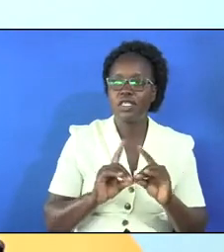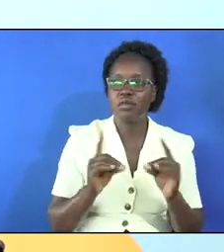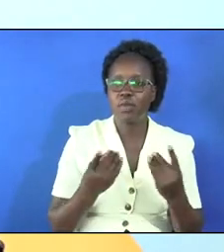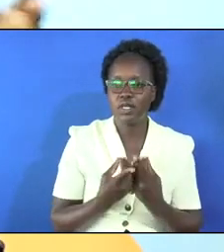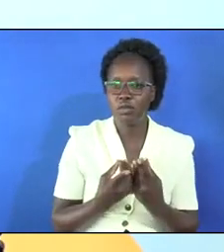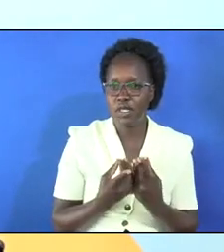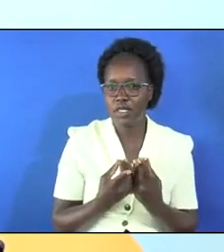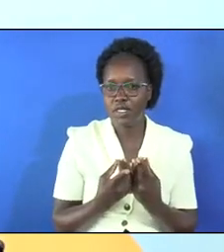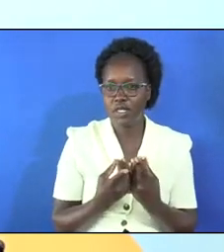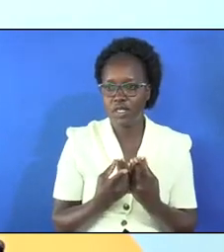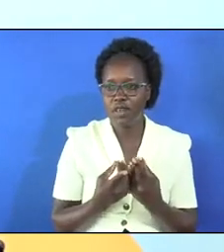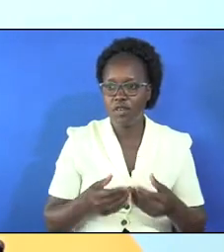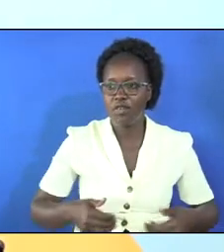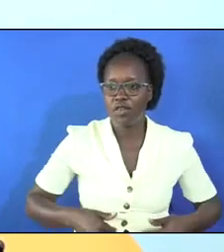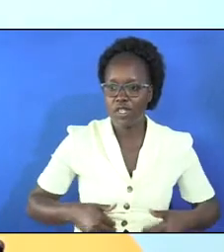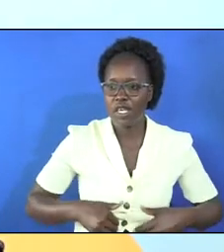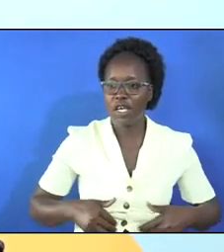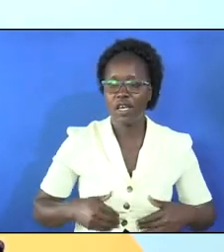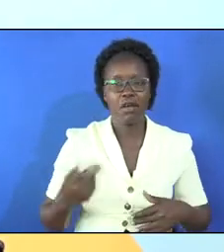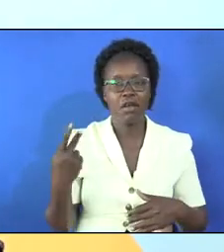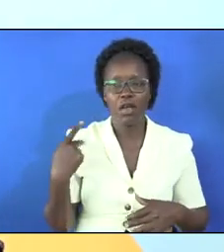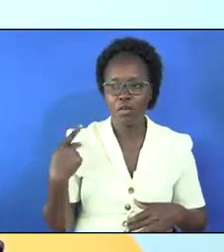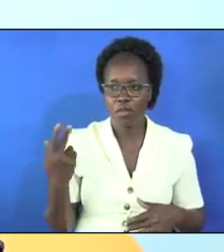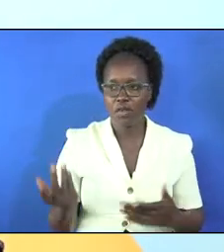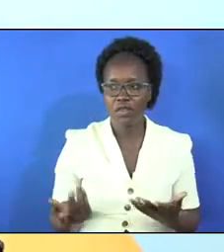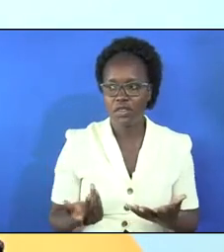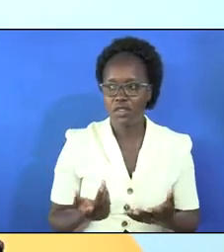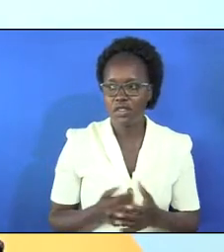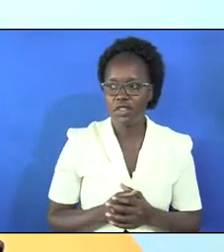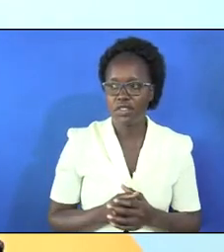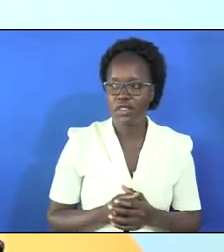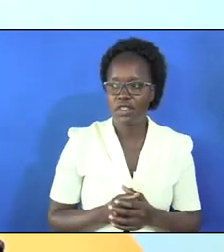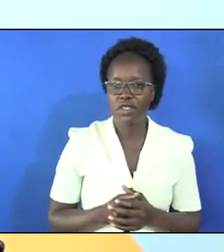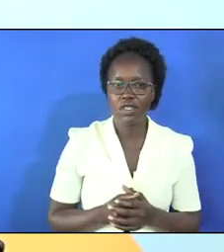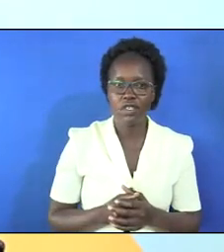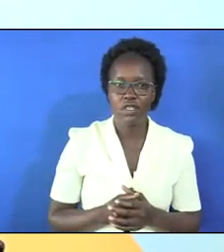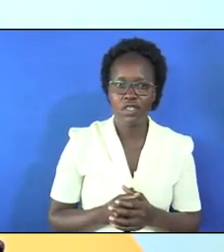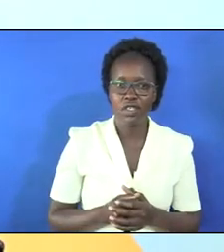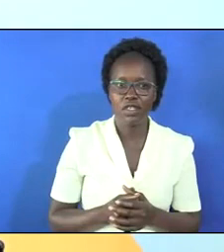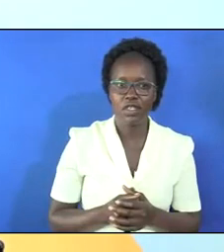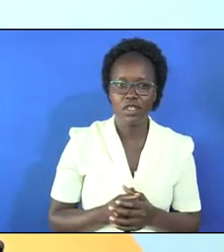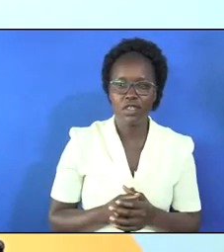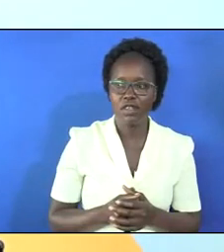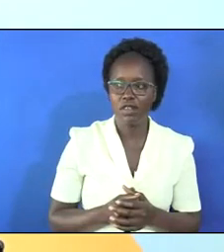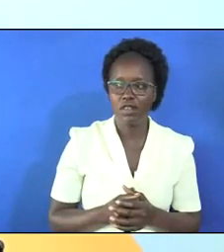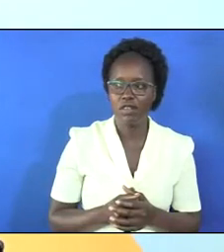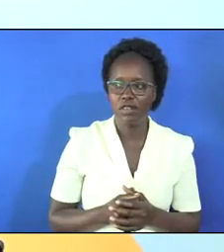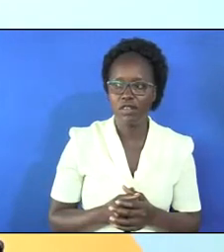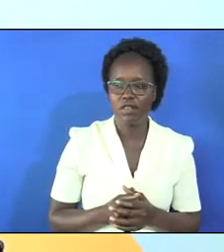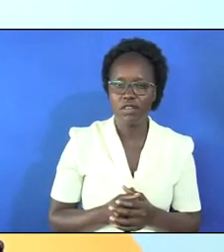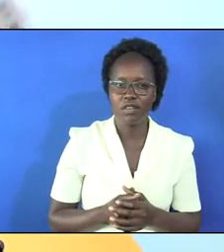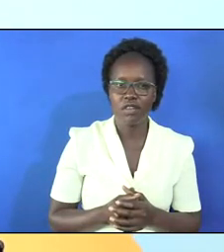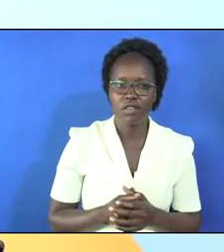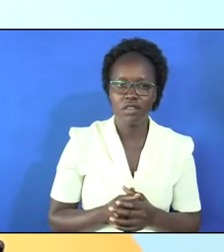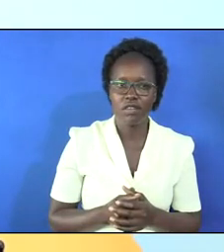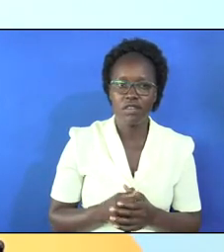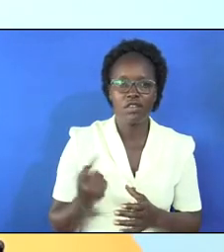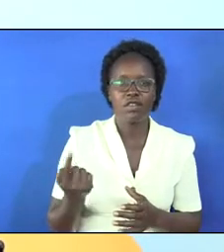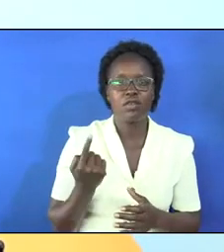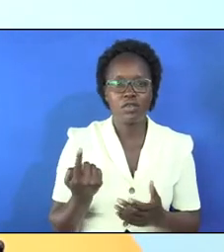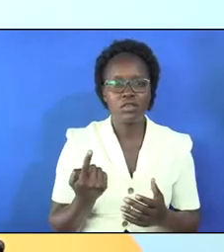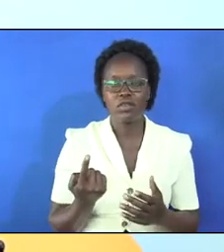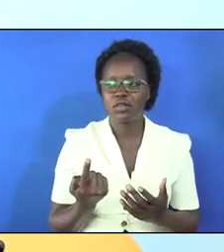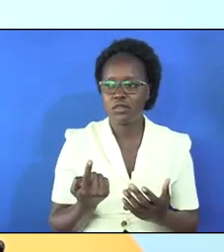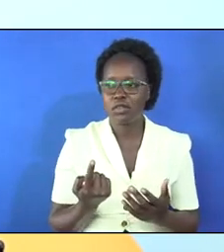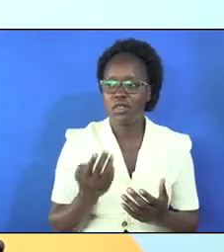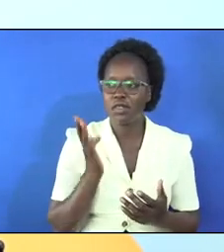department for the young couples the department for those who are tired of living the department of widows and